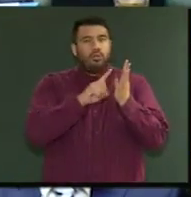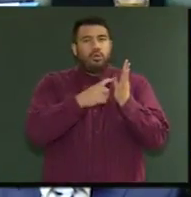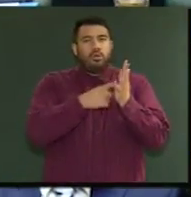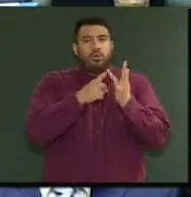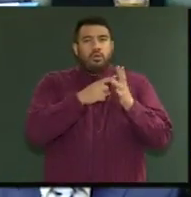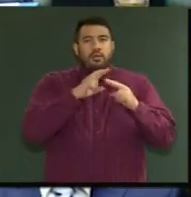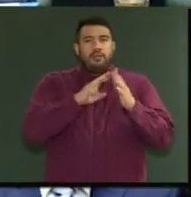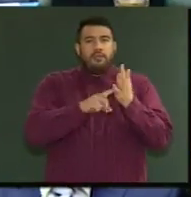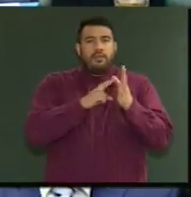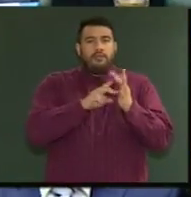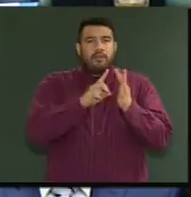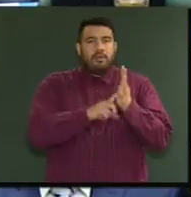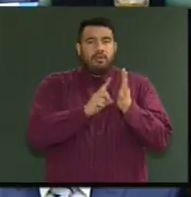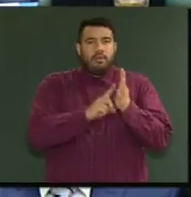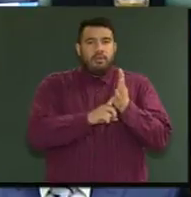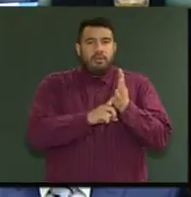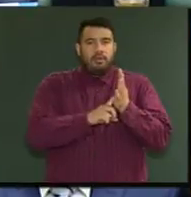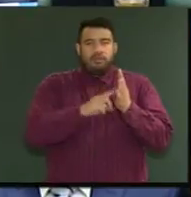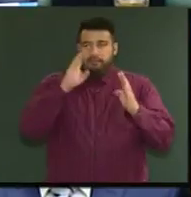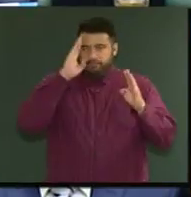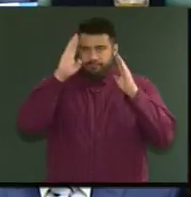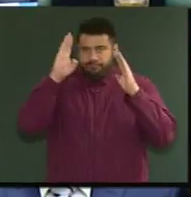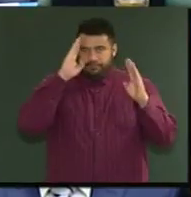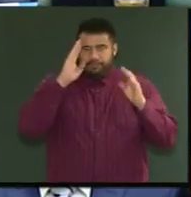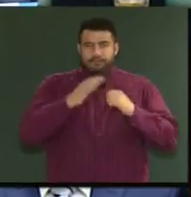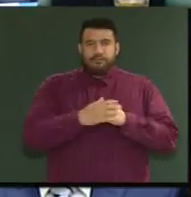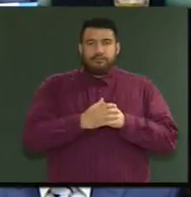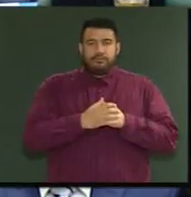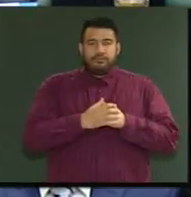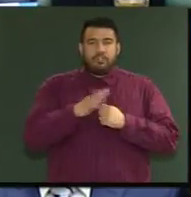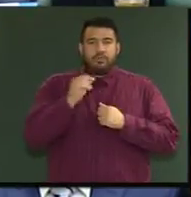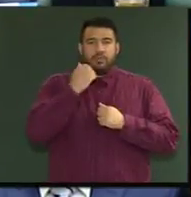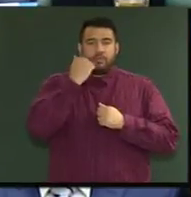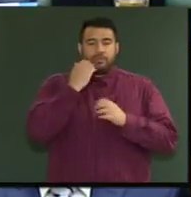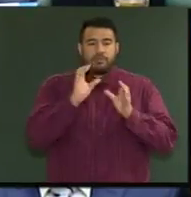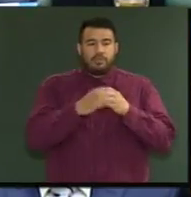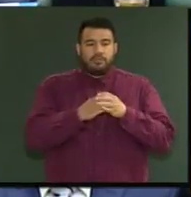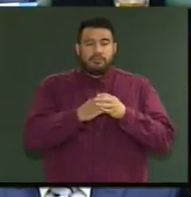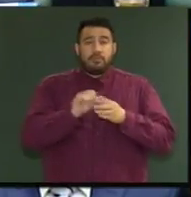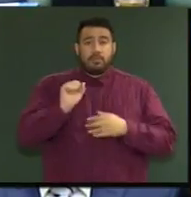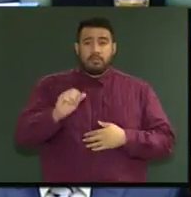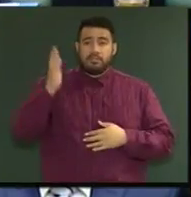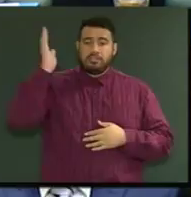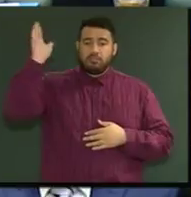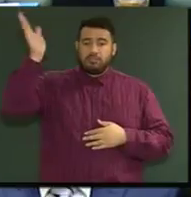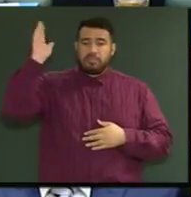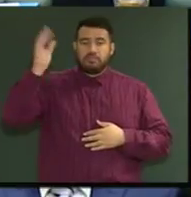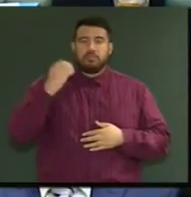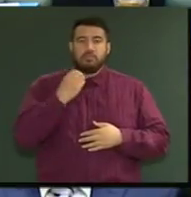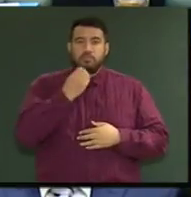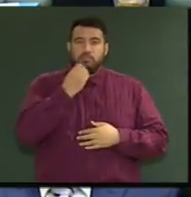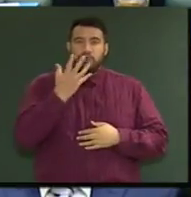Mr Speaker, that speech was beautiful, that speech was